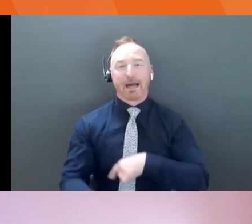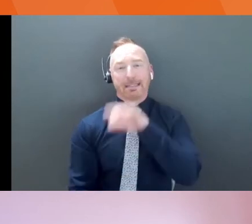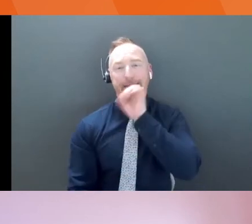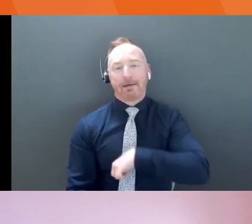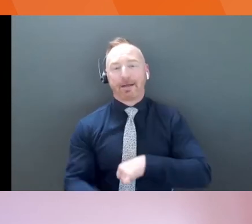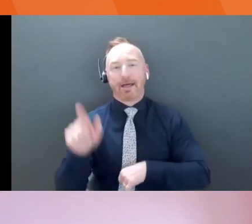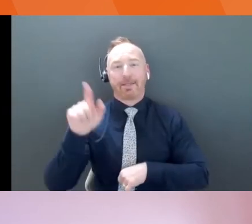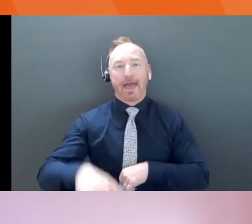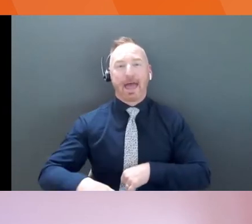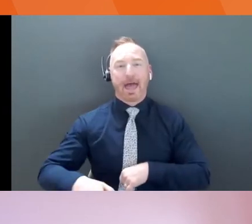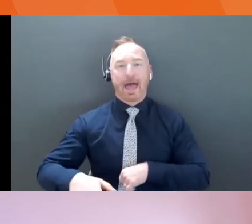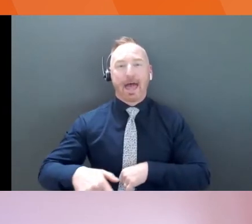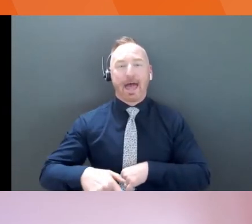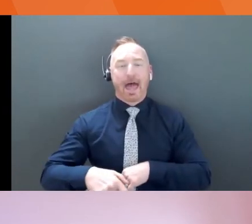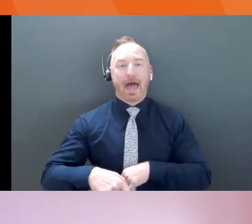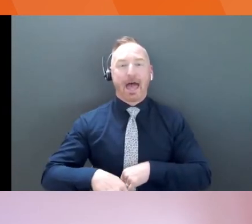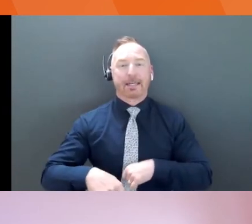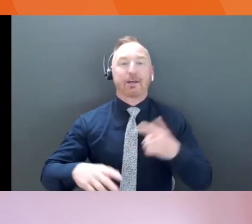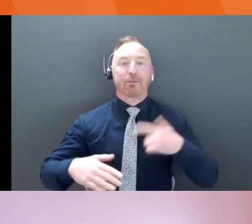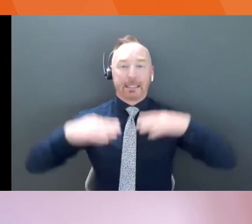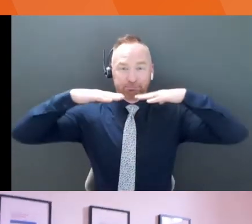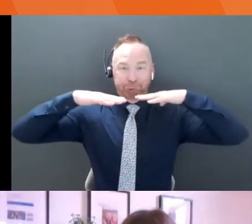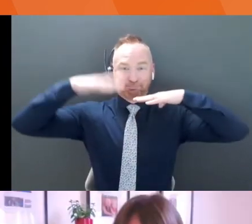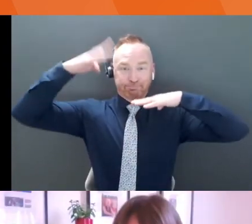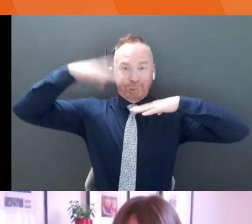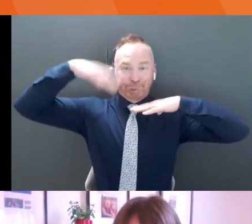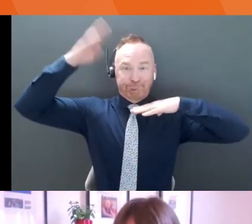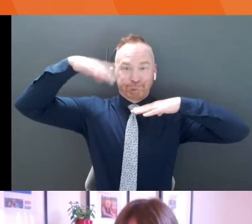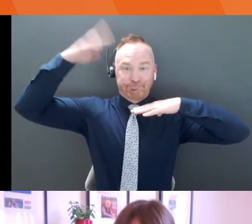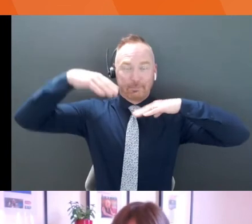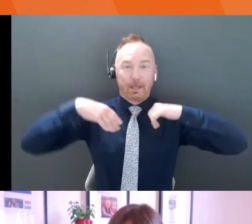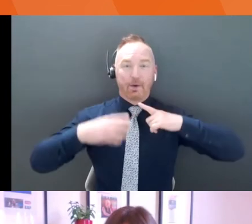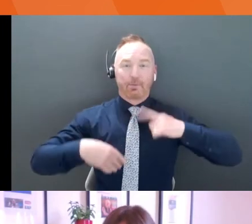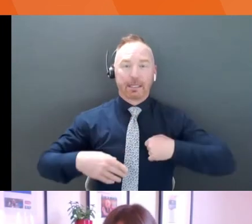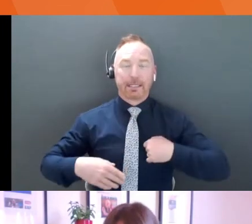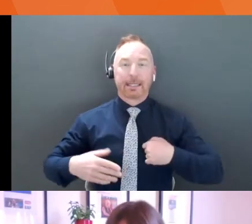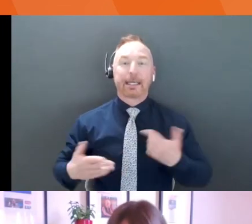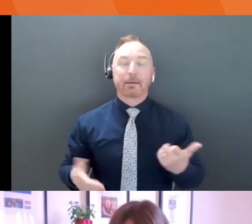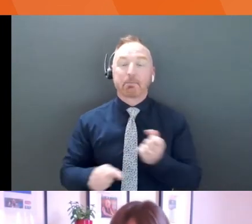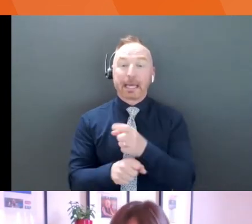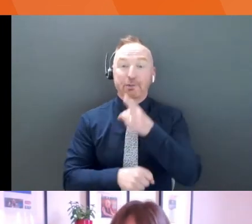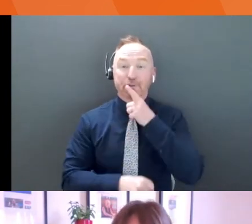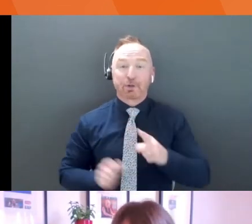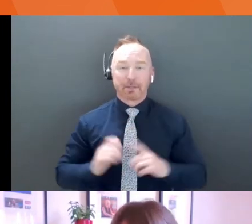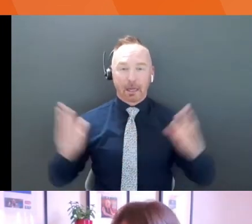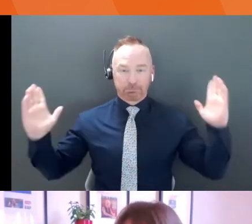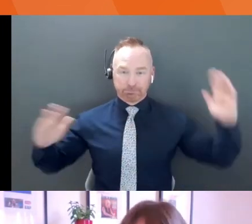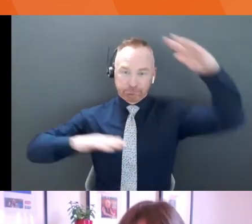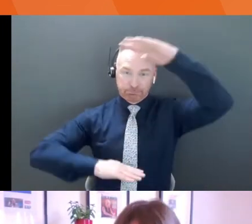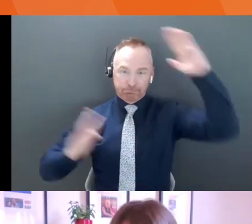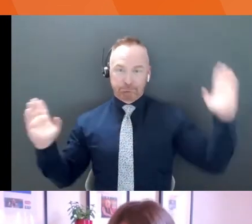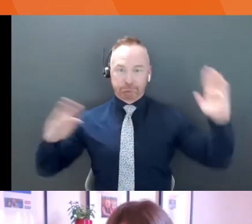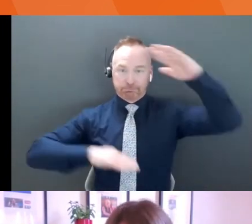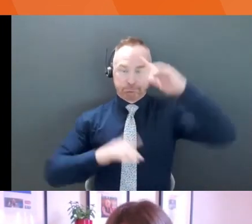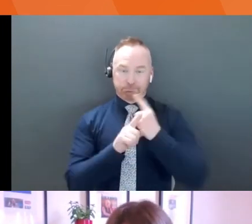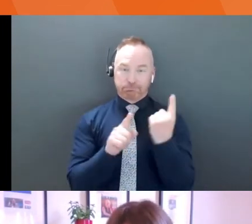Hi, I'm Melissa Durrell, you know, the headroom. So I think, you know, you want to make sure that you are, I had a news